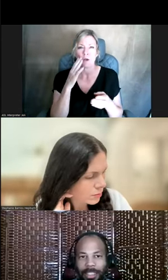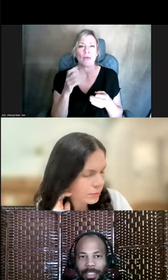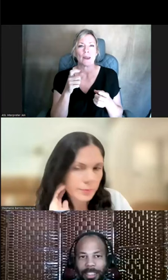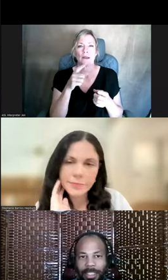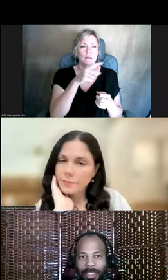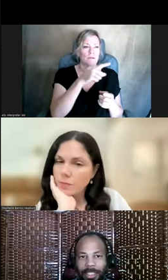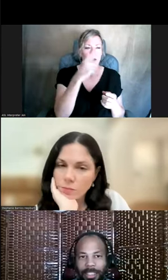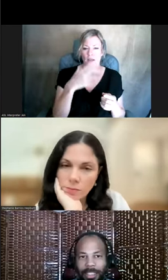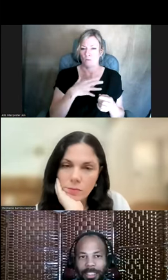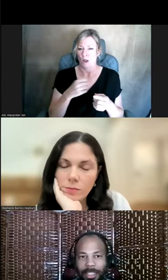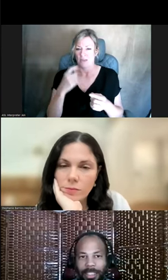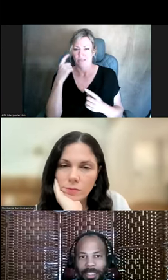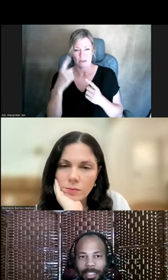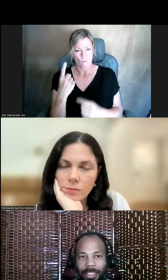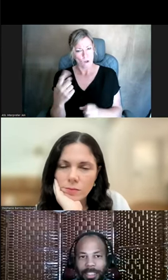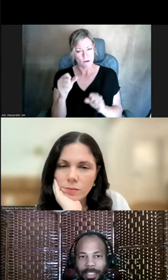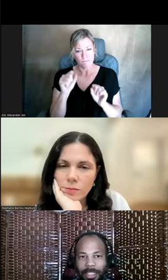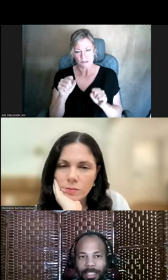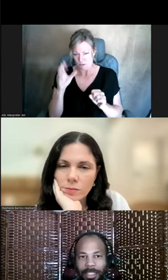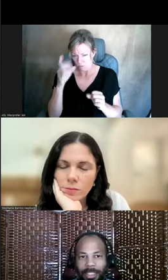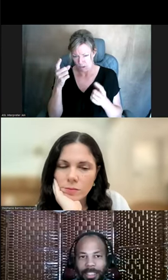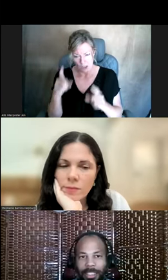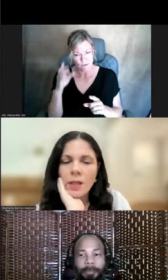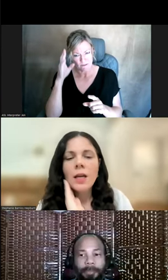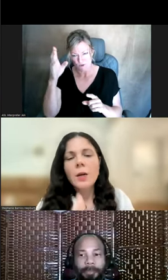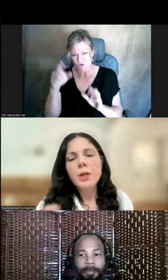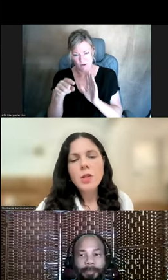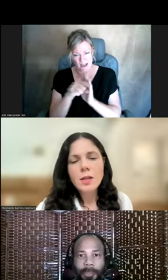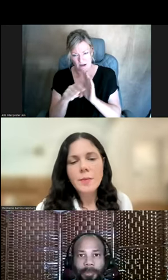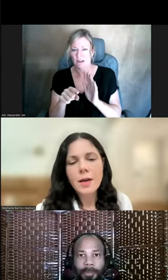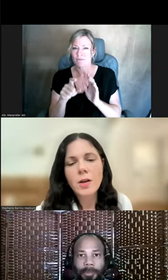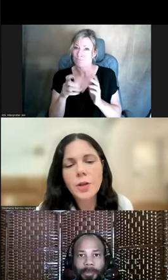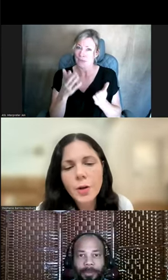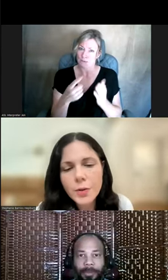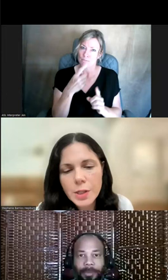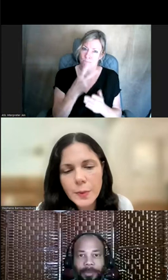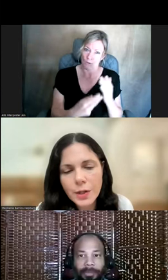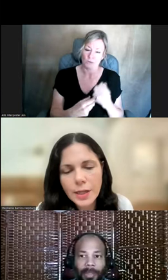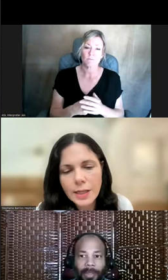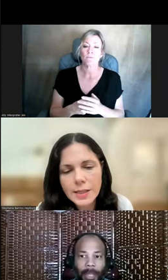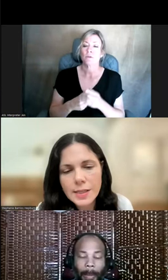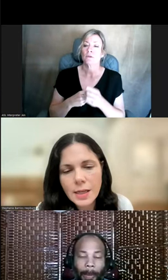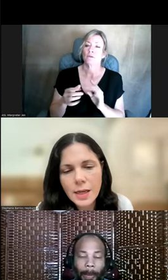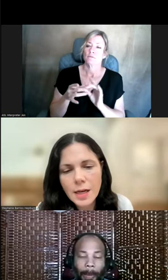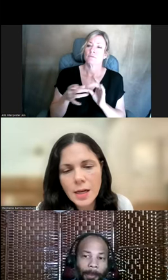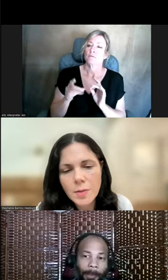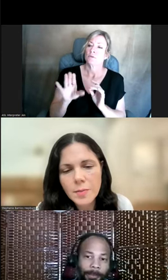that there's only one possibility that's going to happen in the future. And when you talked about your own experience,